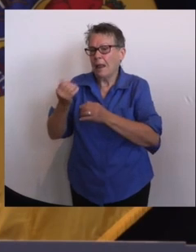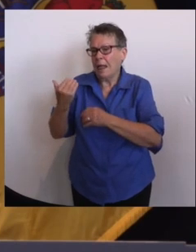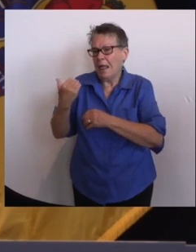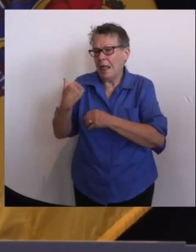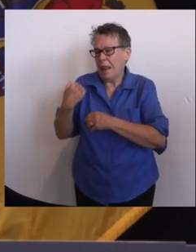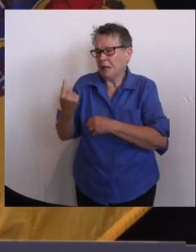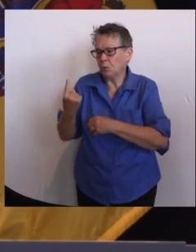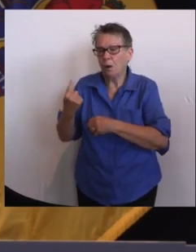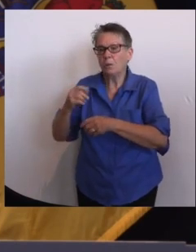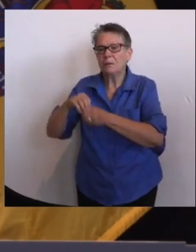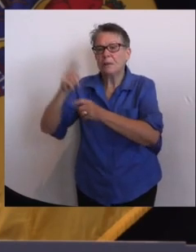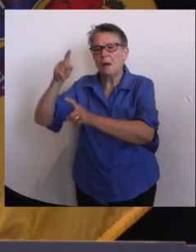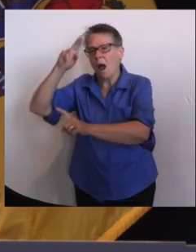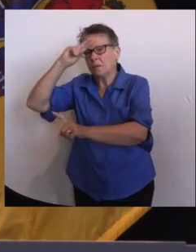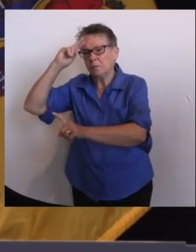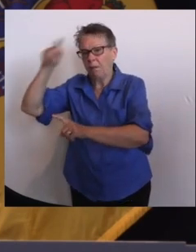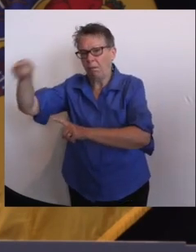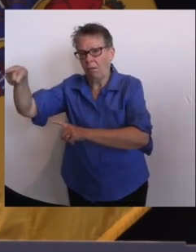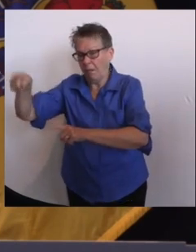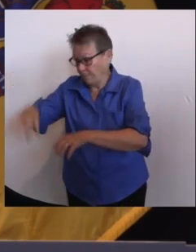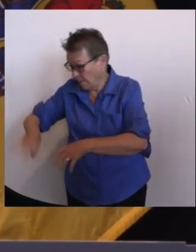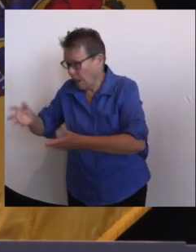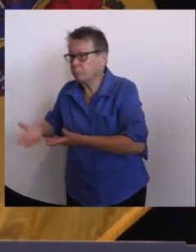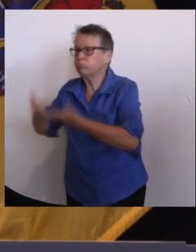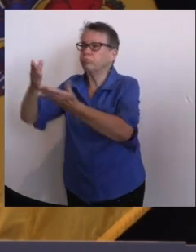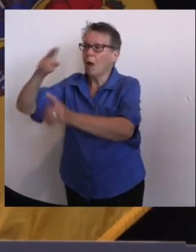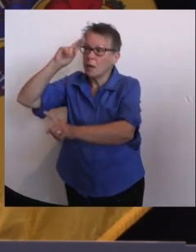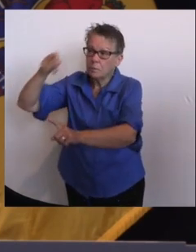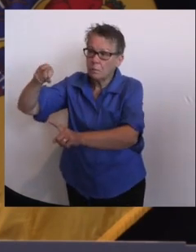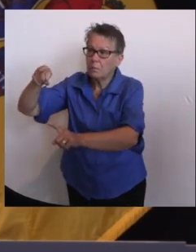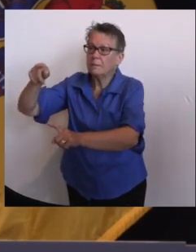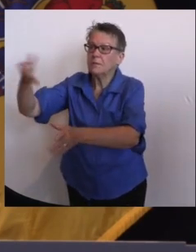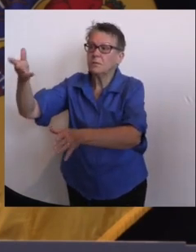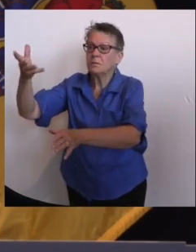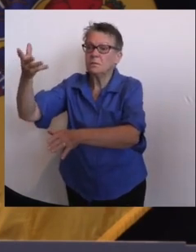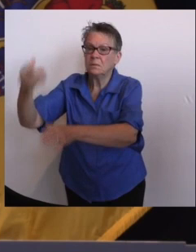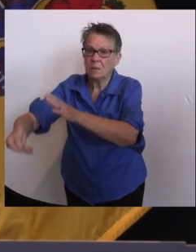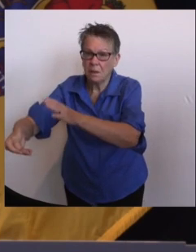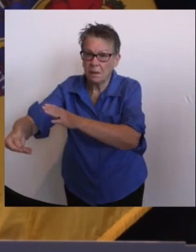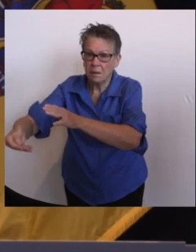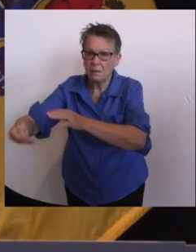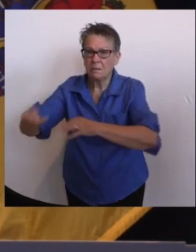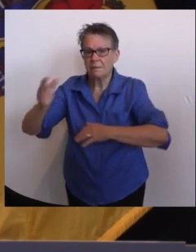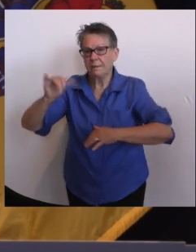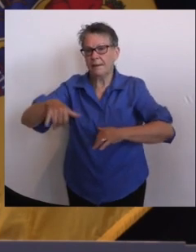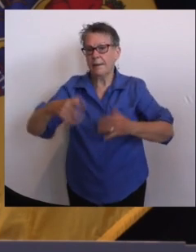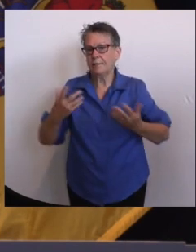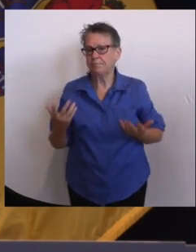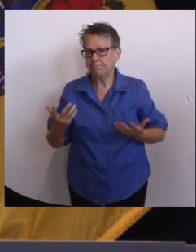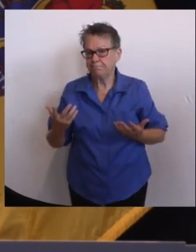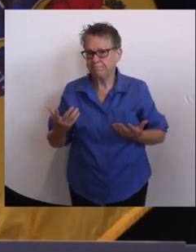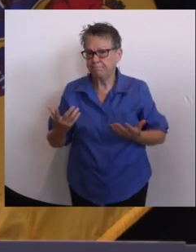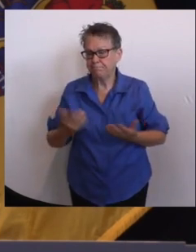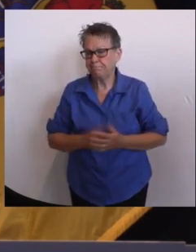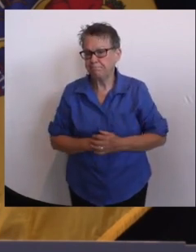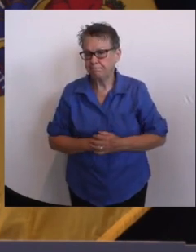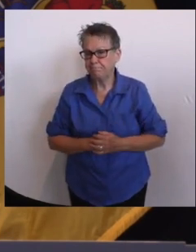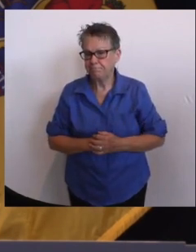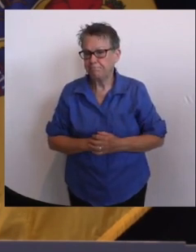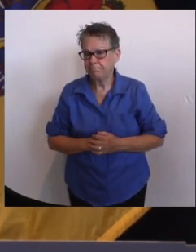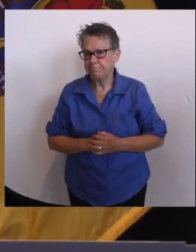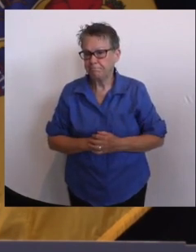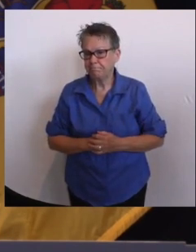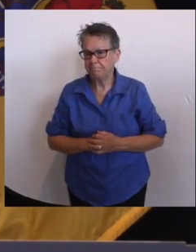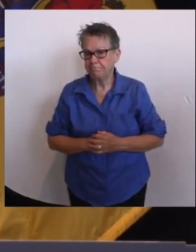Angelo is watching, uh, of the UI, uh, question. And I'll just quote Rob, as usual, nothing with unemployment